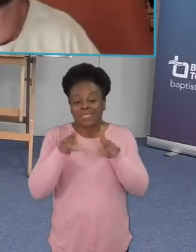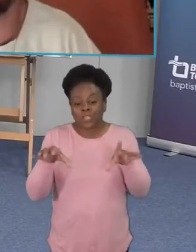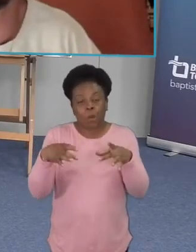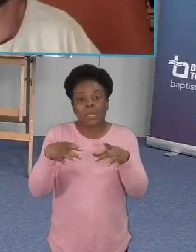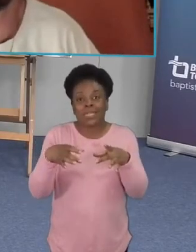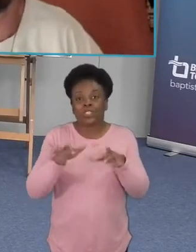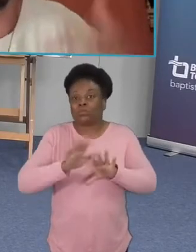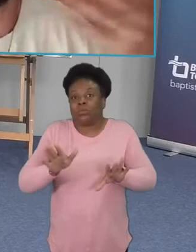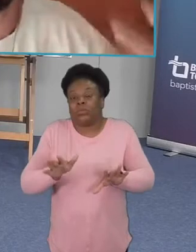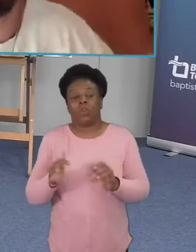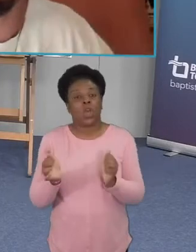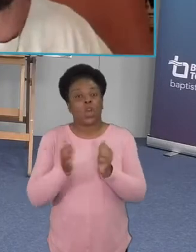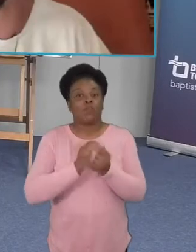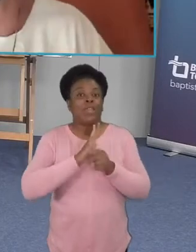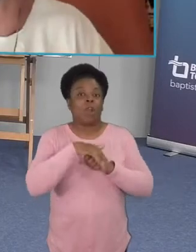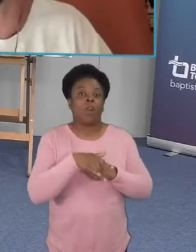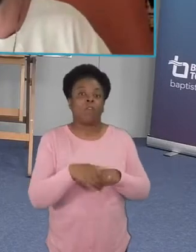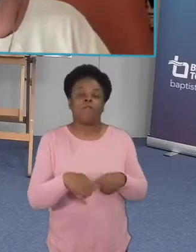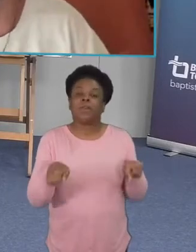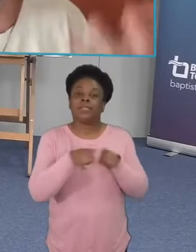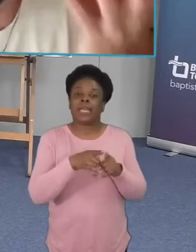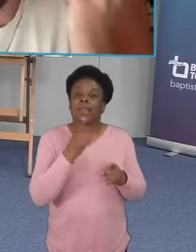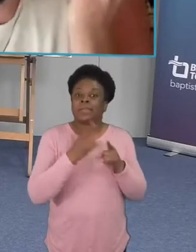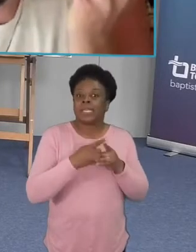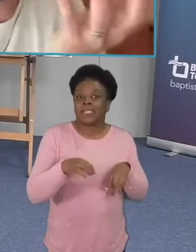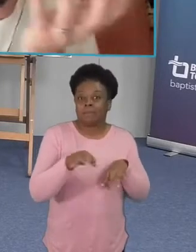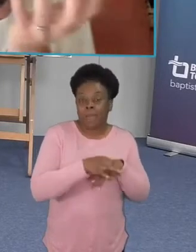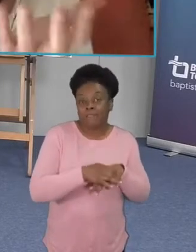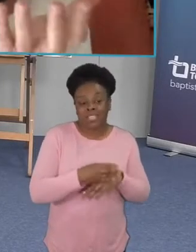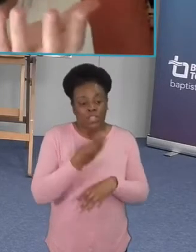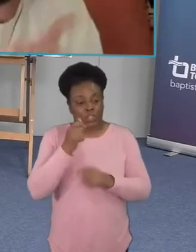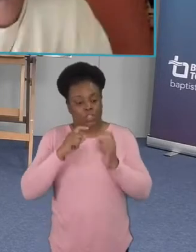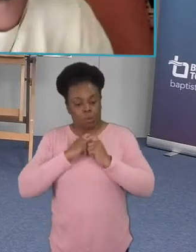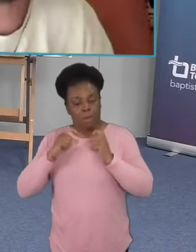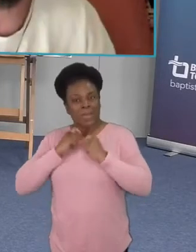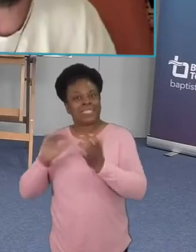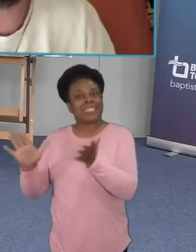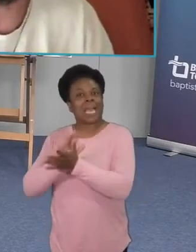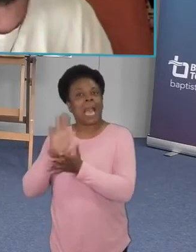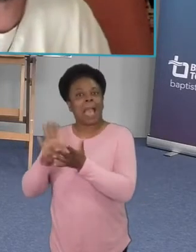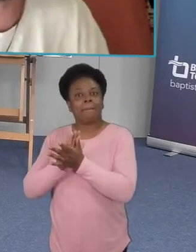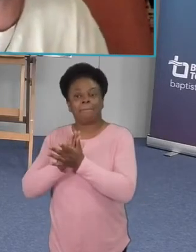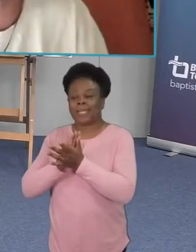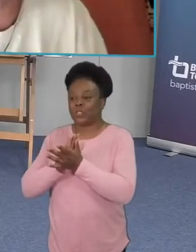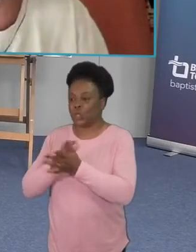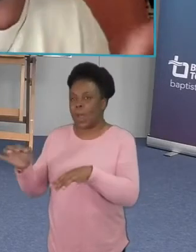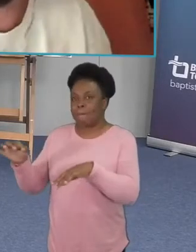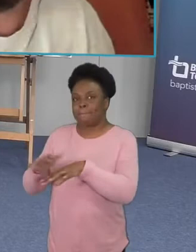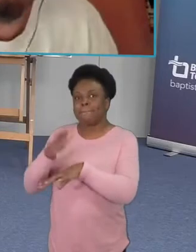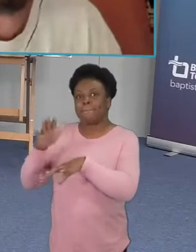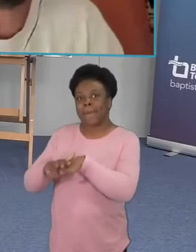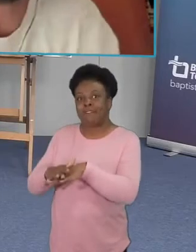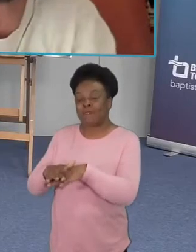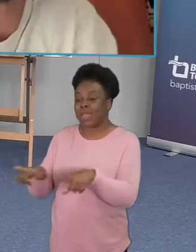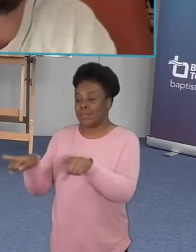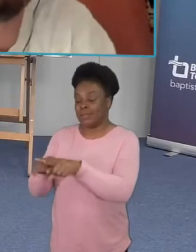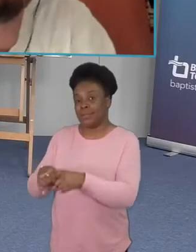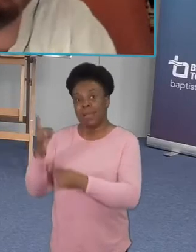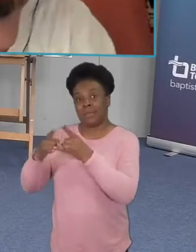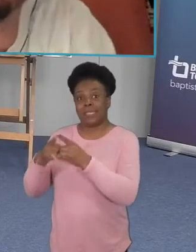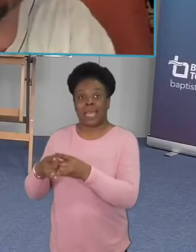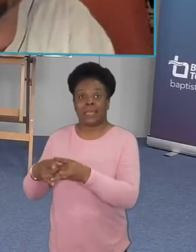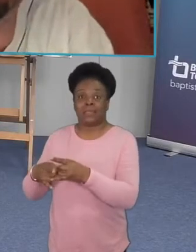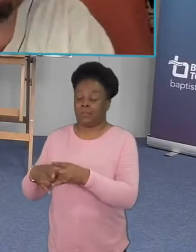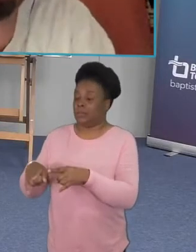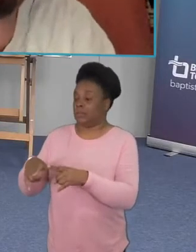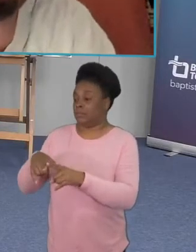pastor that does perform same-sex marriages and one that doesn't and this congregation is trying to hold that tension in the methodist church that